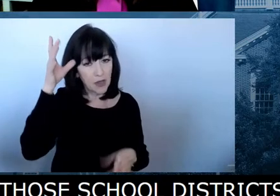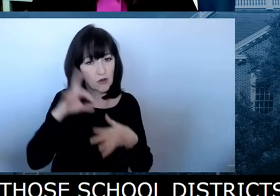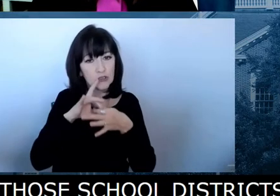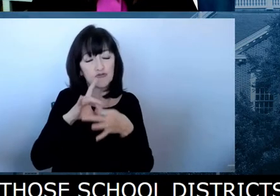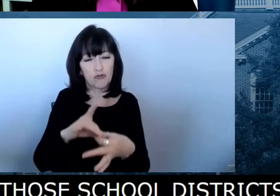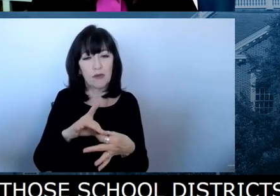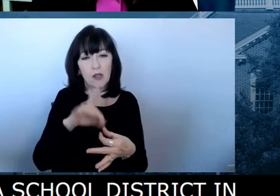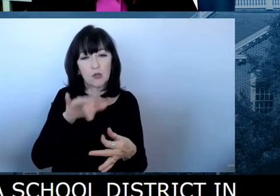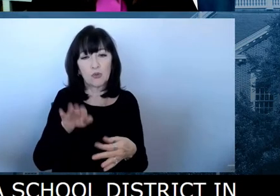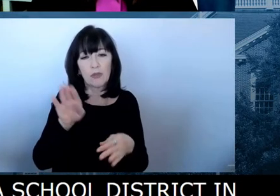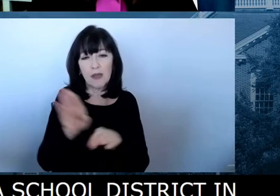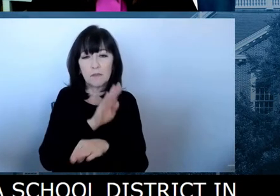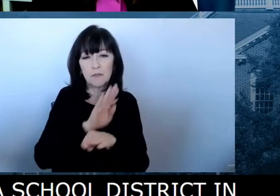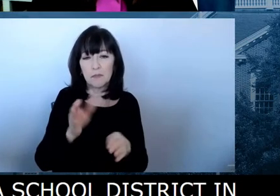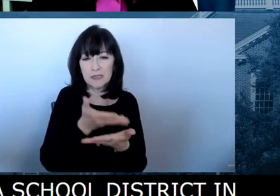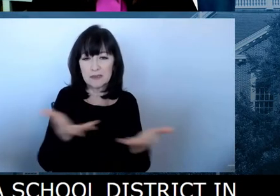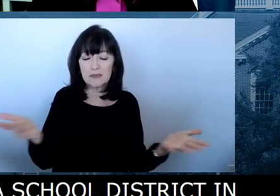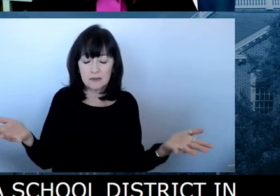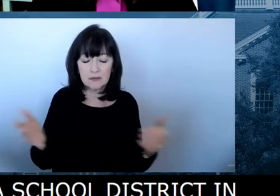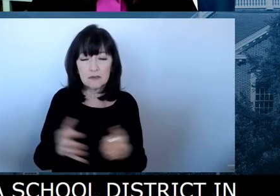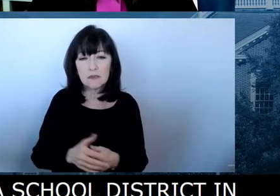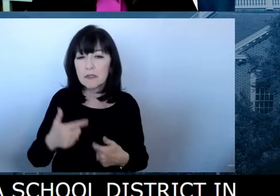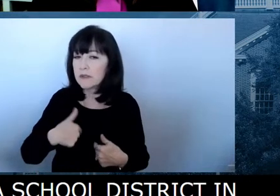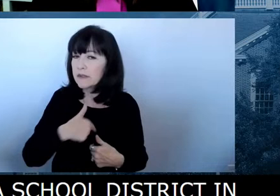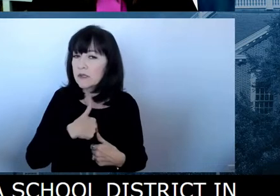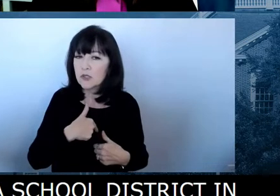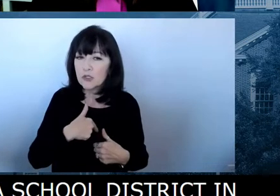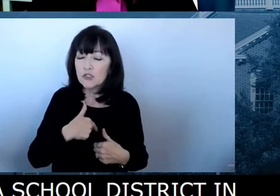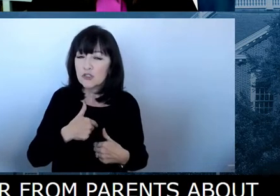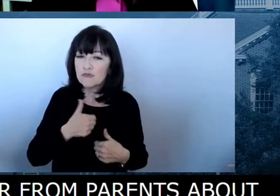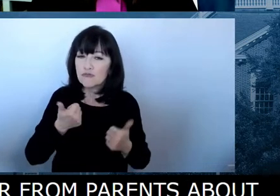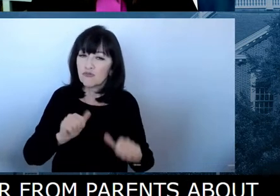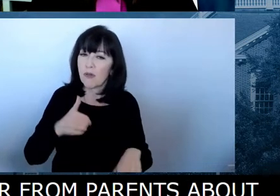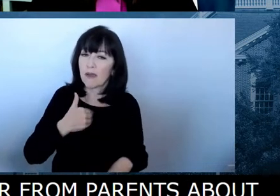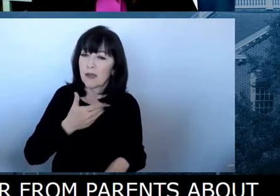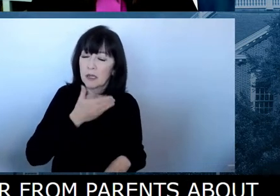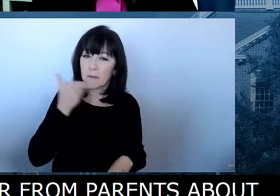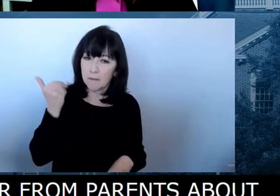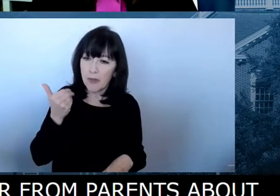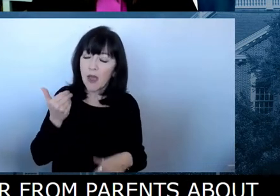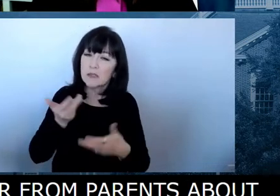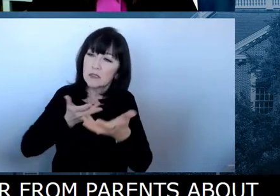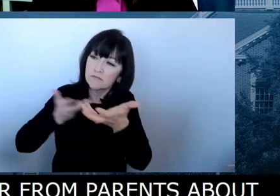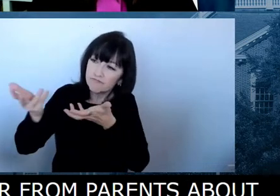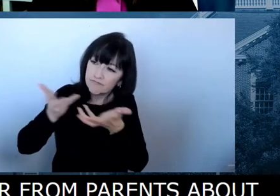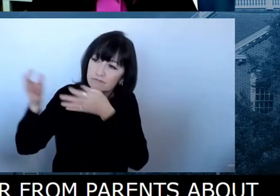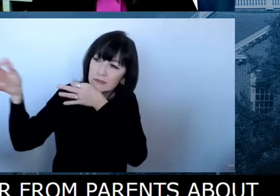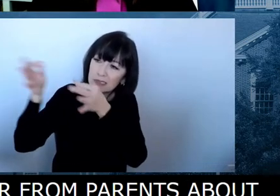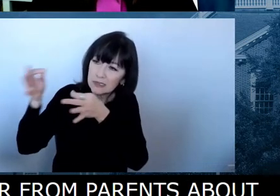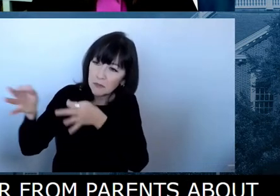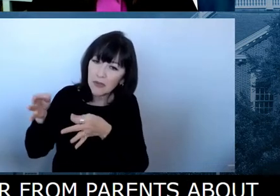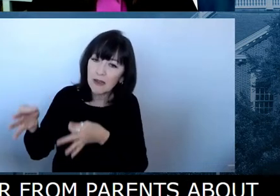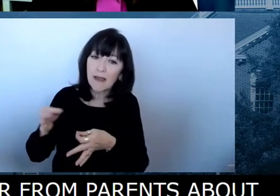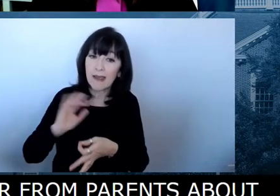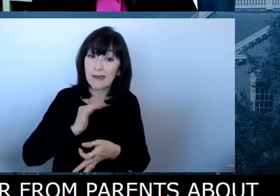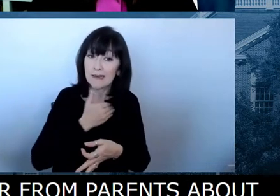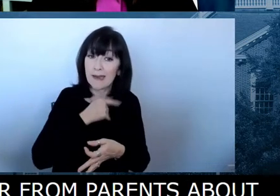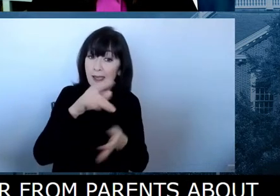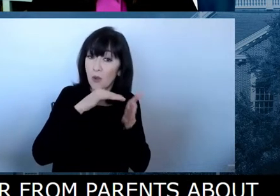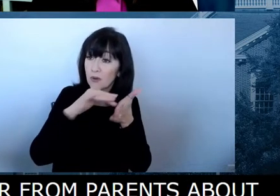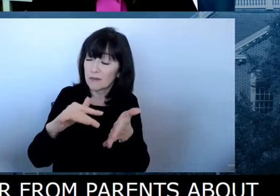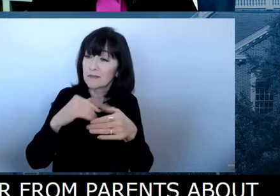them with that to share information about, uh, how the data reflects, uh, their individual districts, what their,